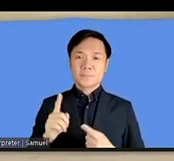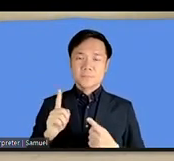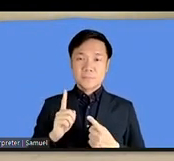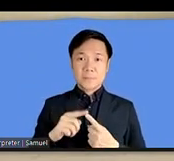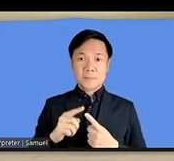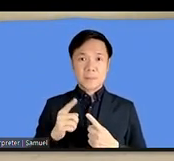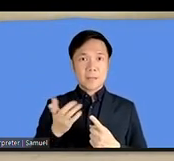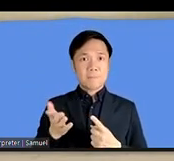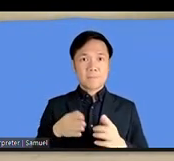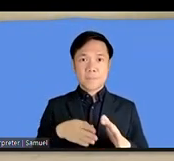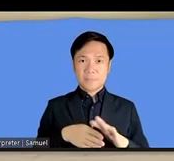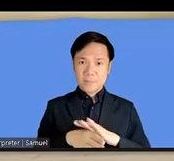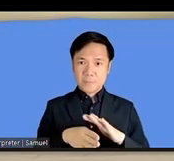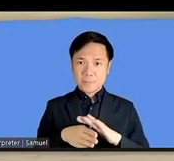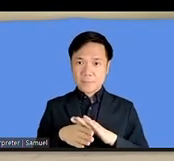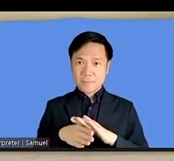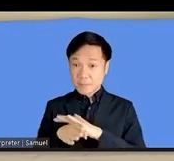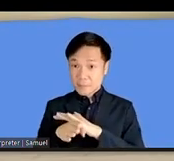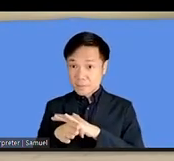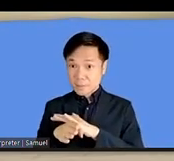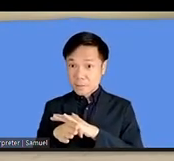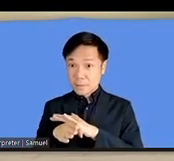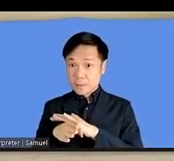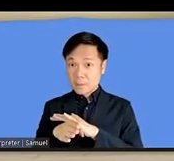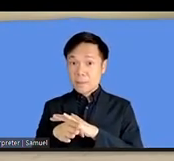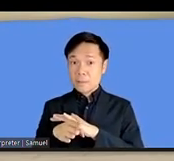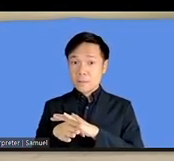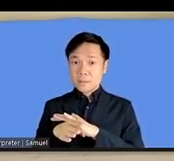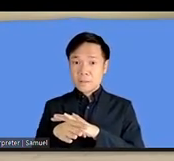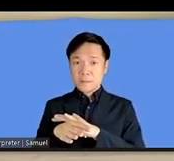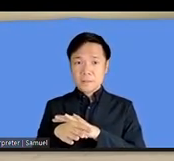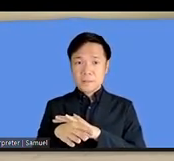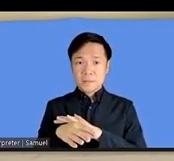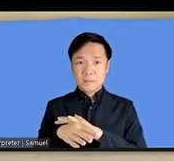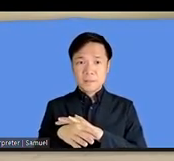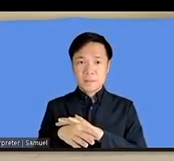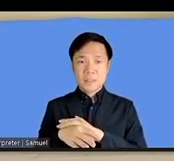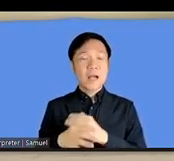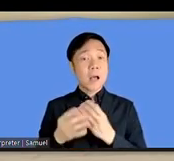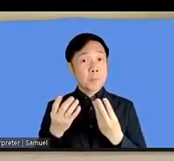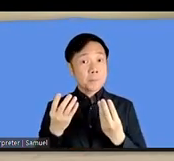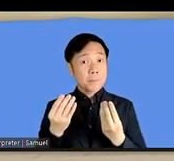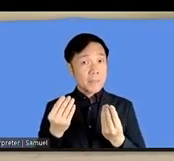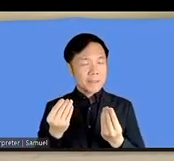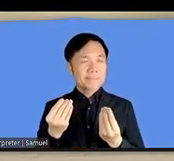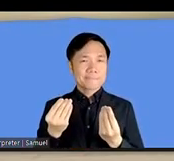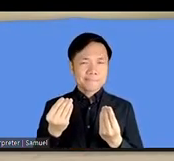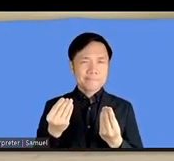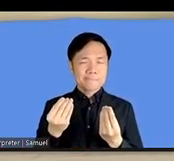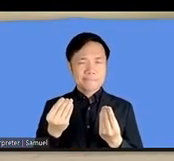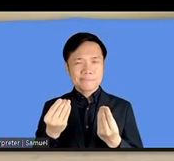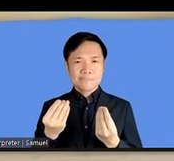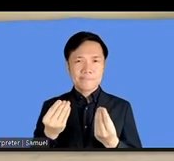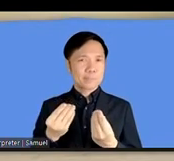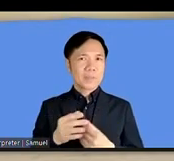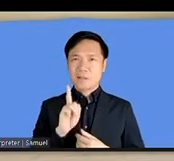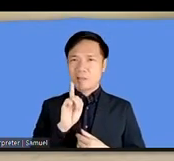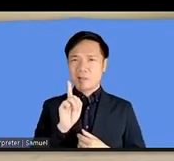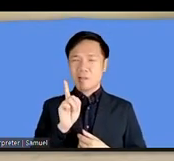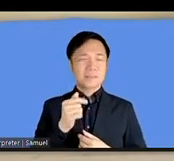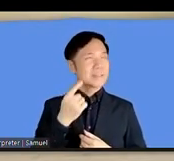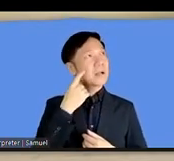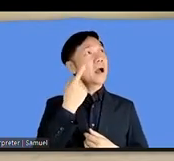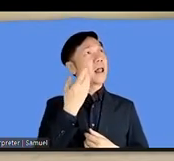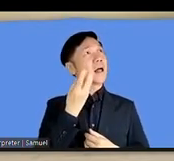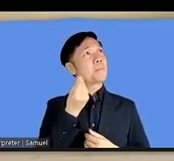match of of accessibility when it comes to accessibility you cannot compare it so cost